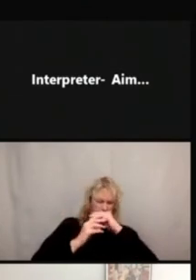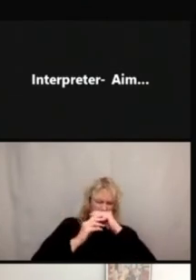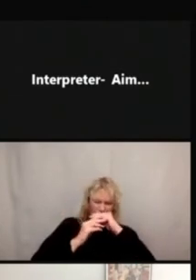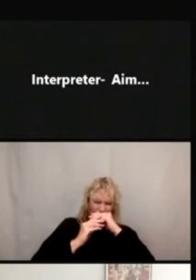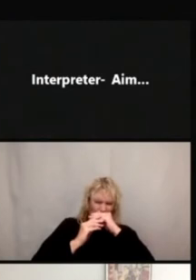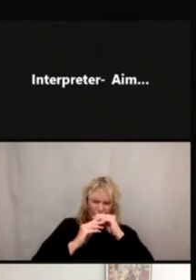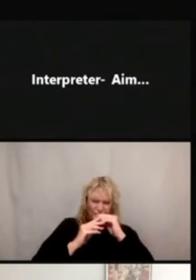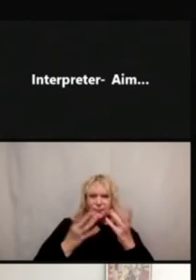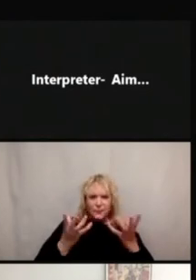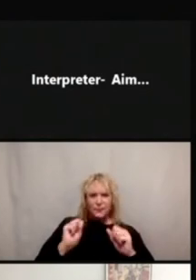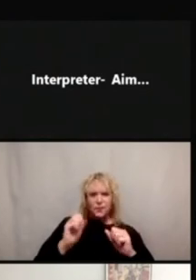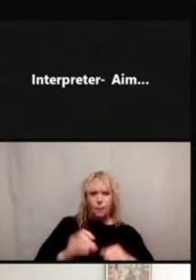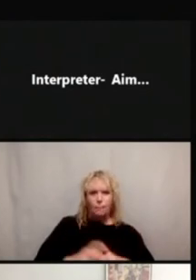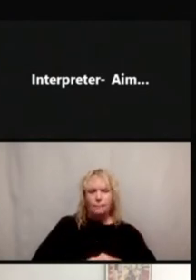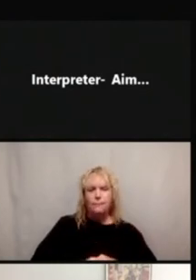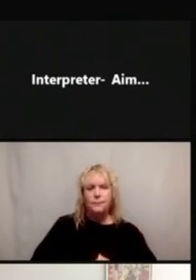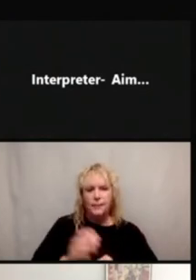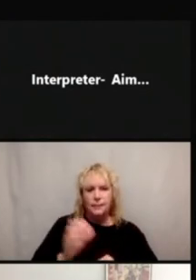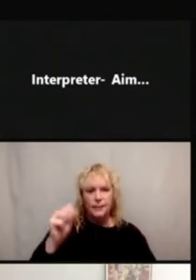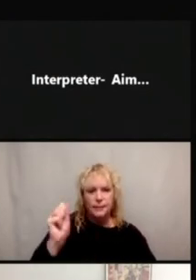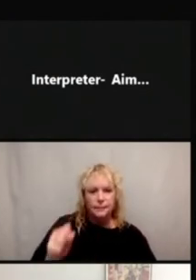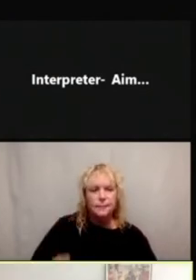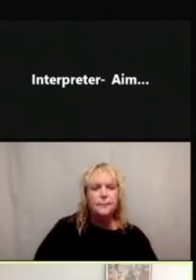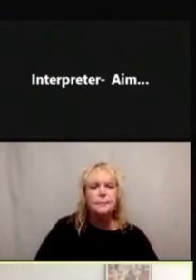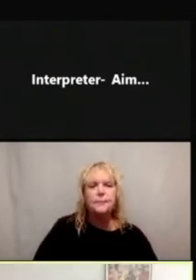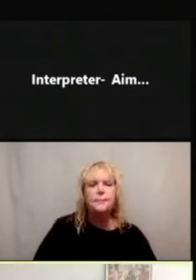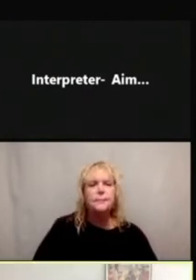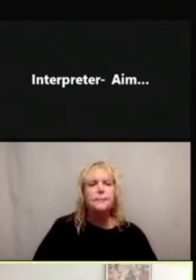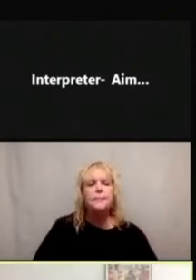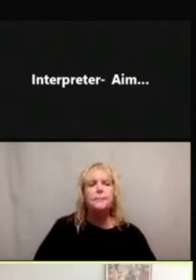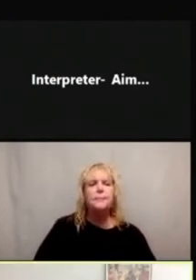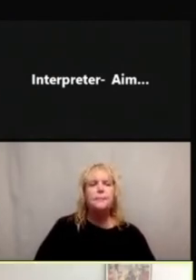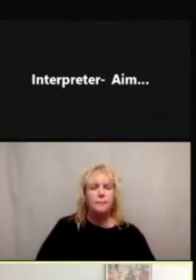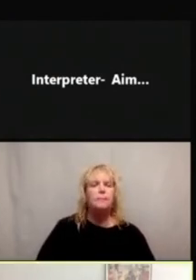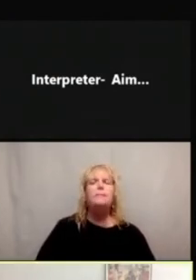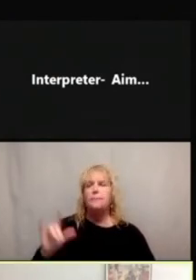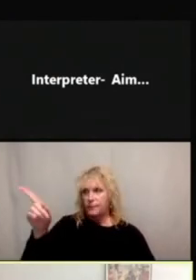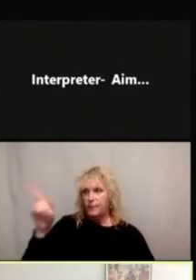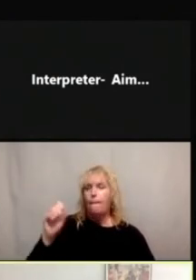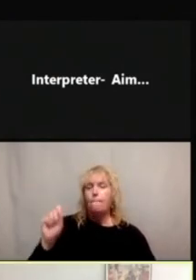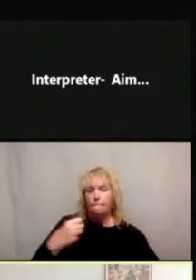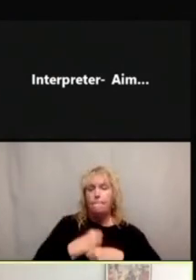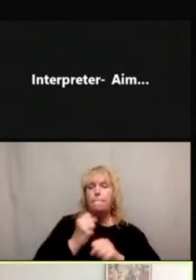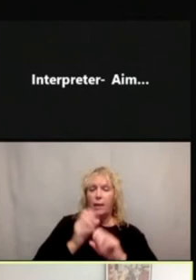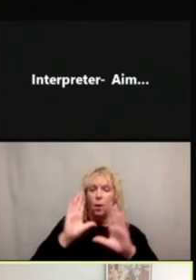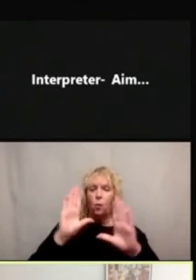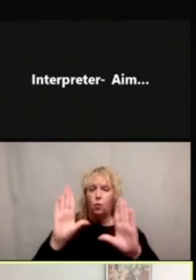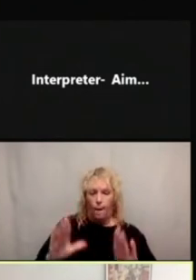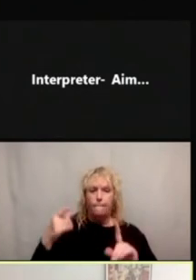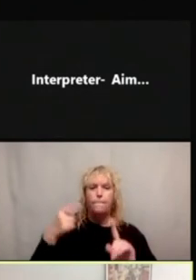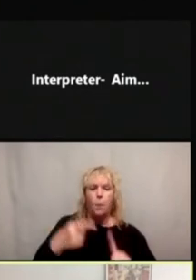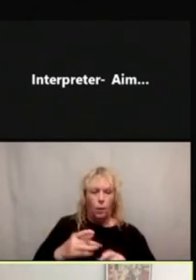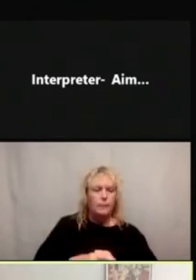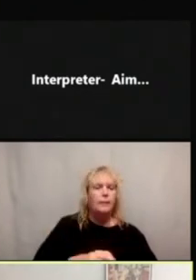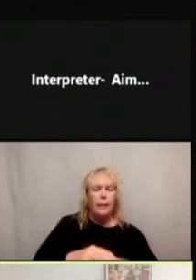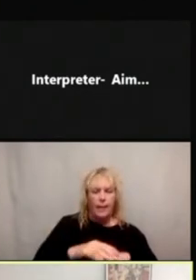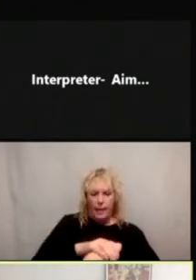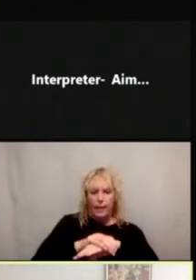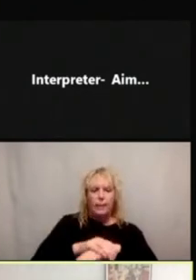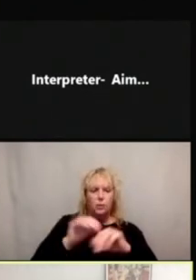So, yeah. Yeah, that's a great point. think English can help to make materials